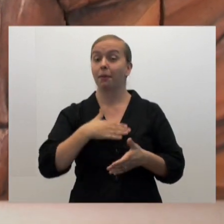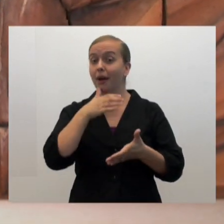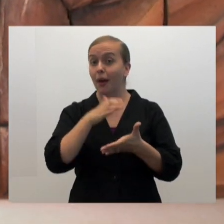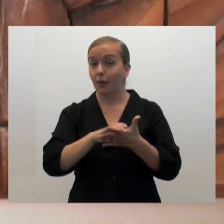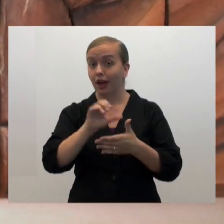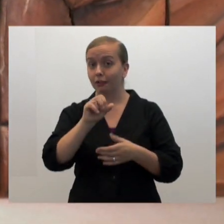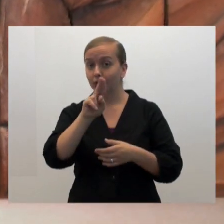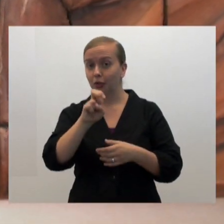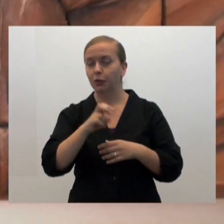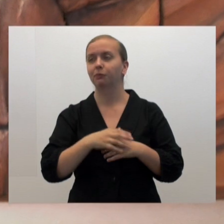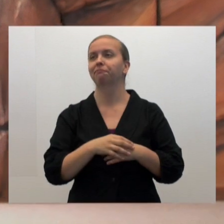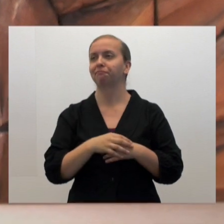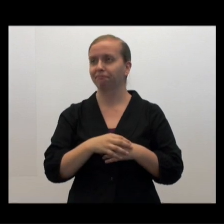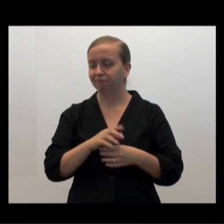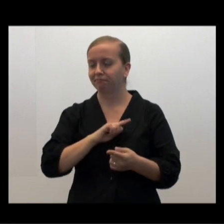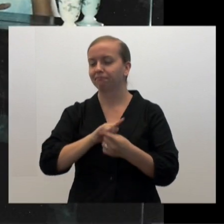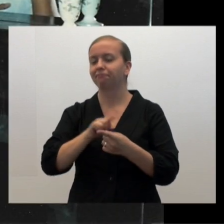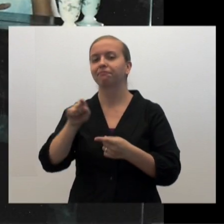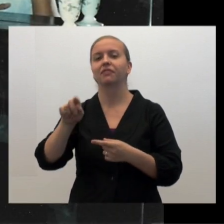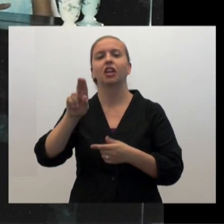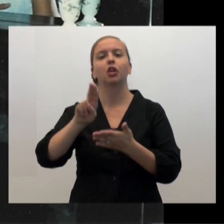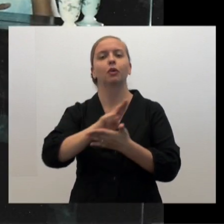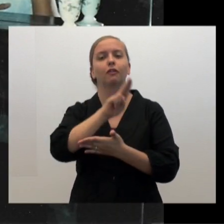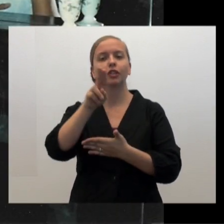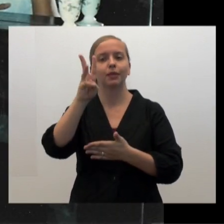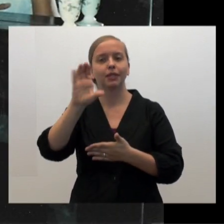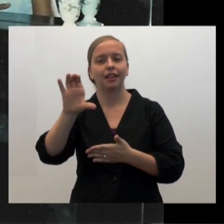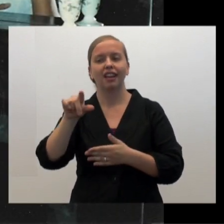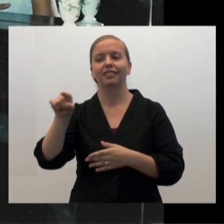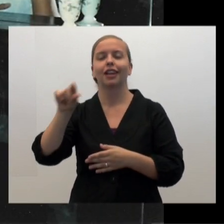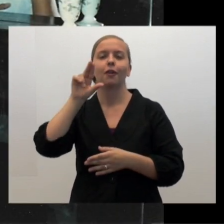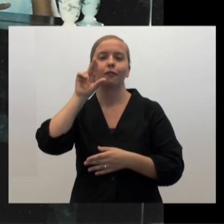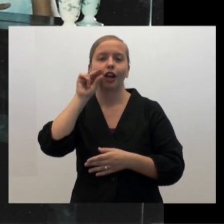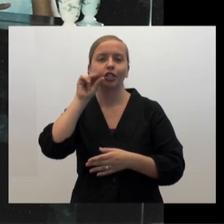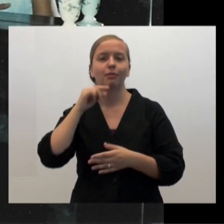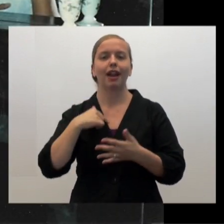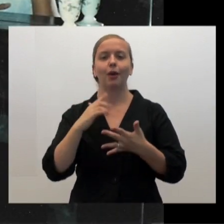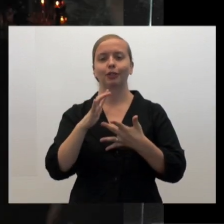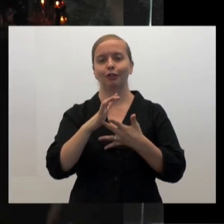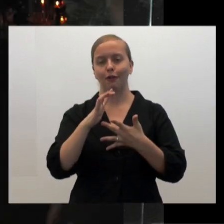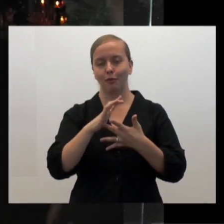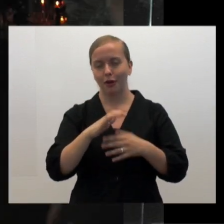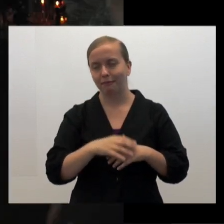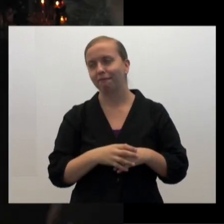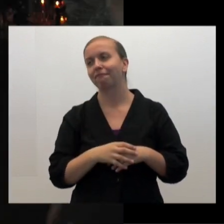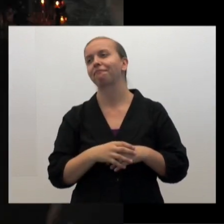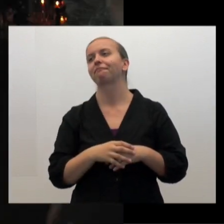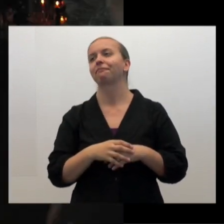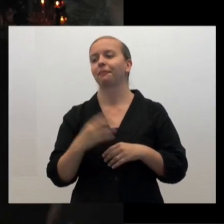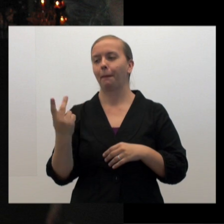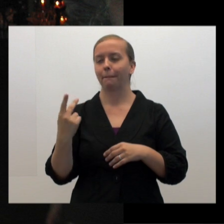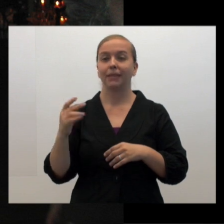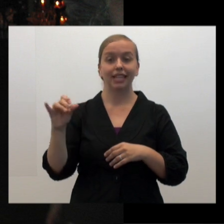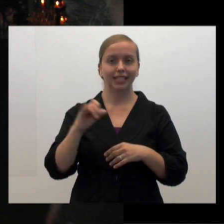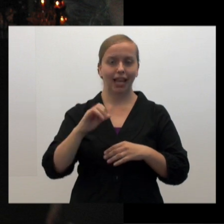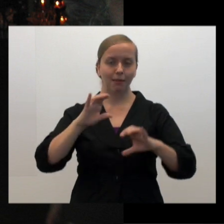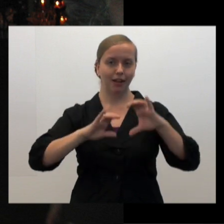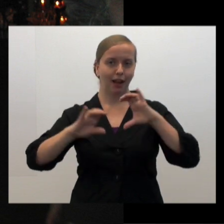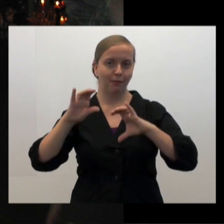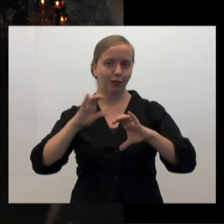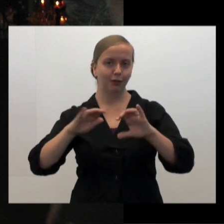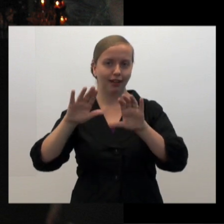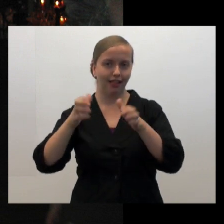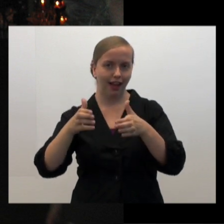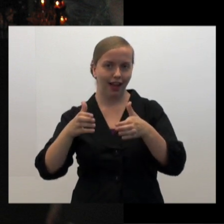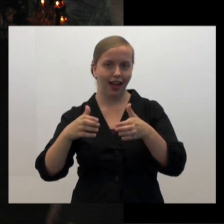My wife, Sue, I met her at the University of Wisconsin. She was a freshman, I was a sophomore, and we both had the